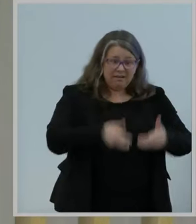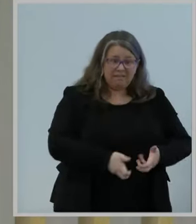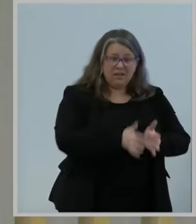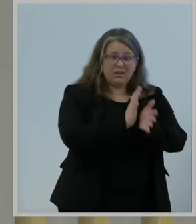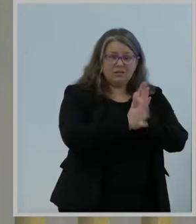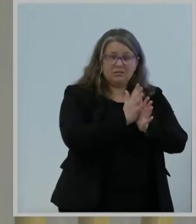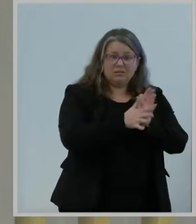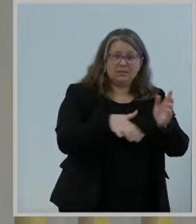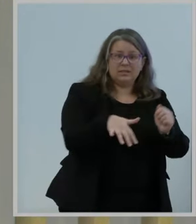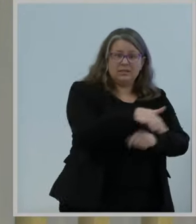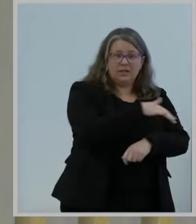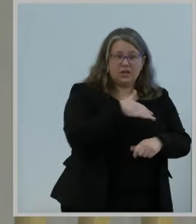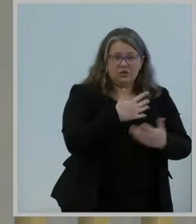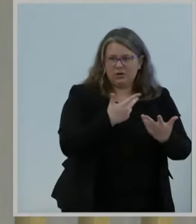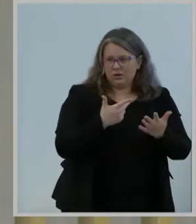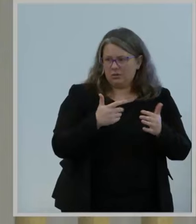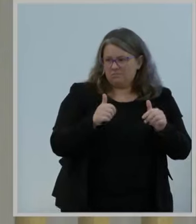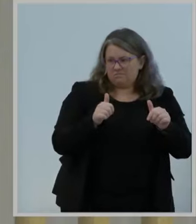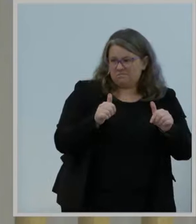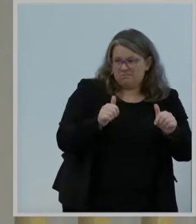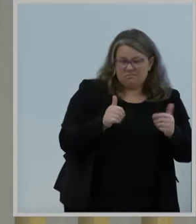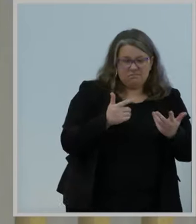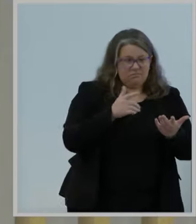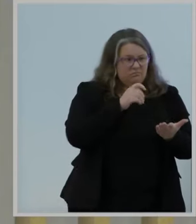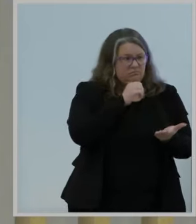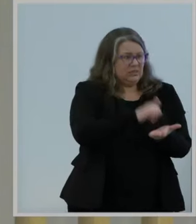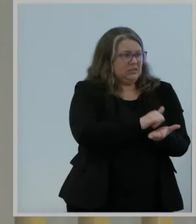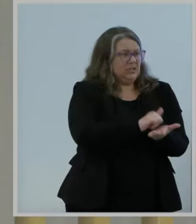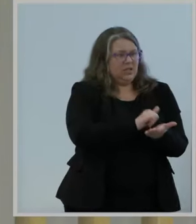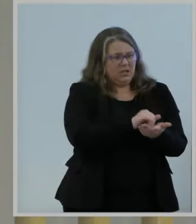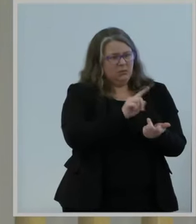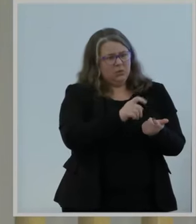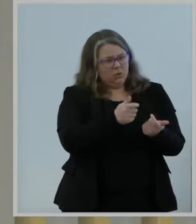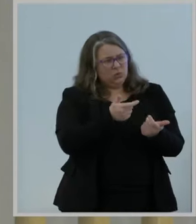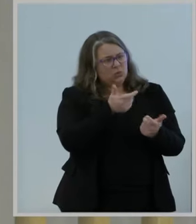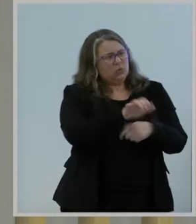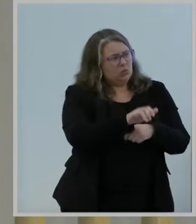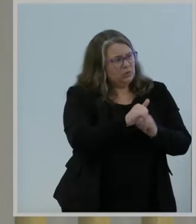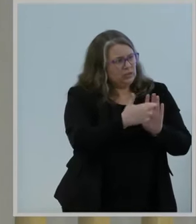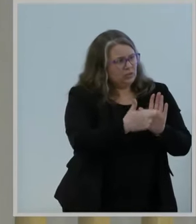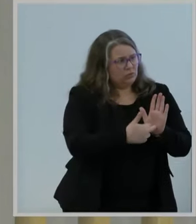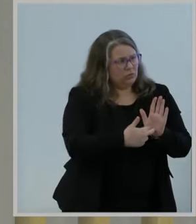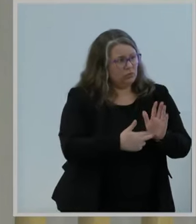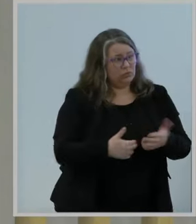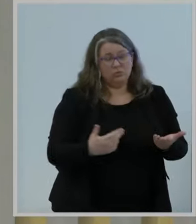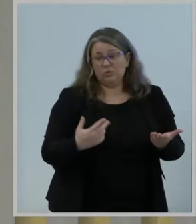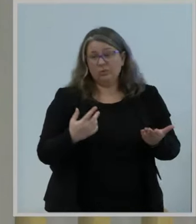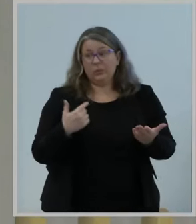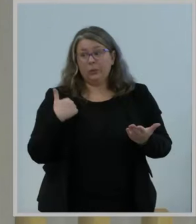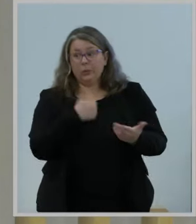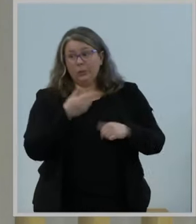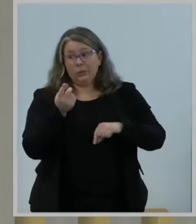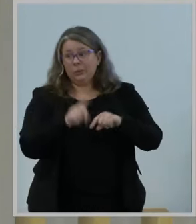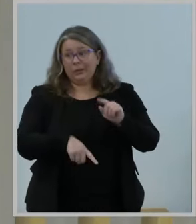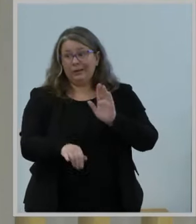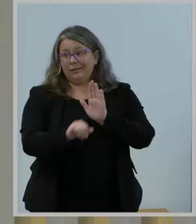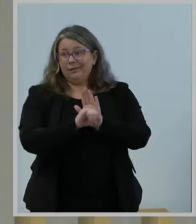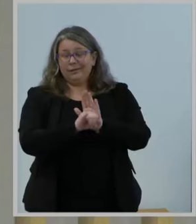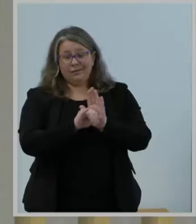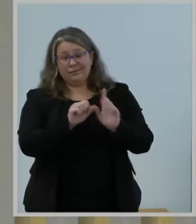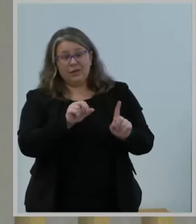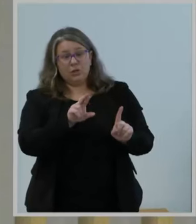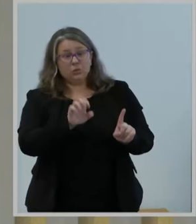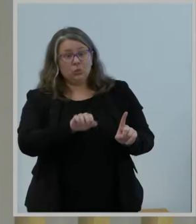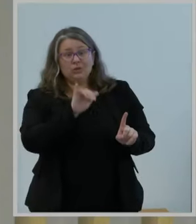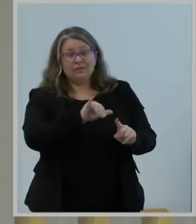if not impossible, to enforce its rules. If 6 gigahertz licensees are unable to identify the source of the interference, they will be unable to file a